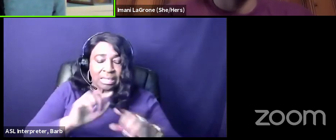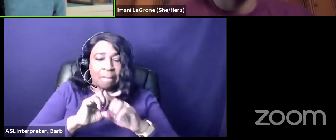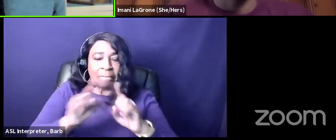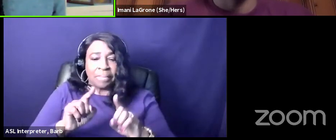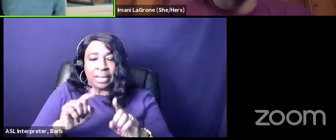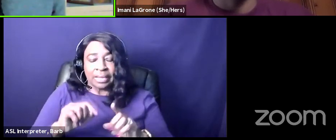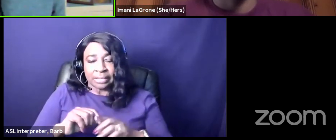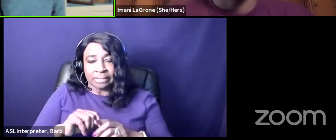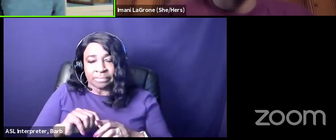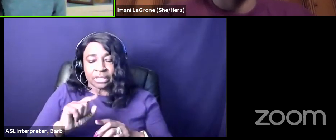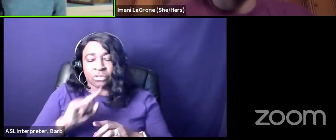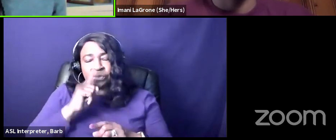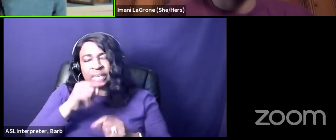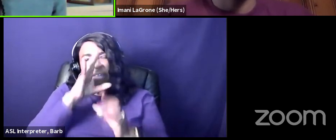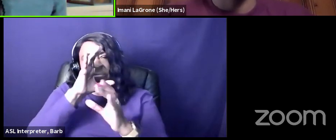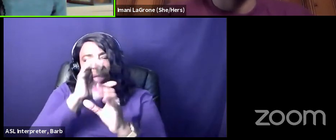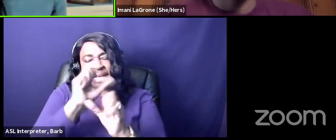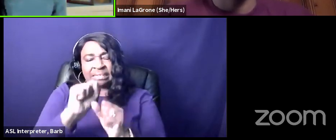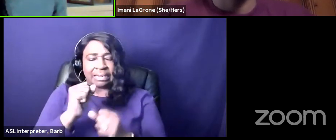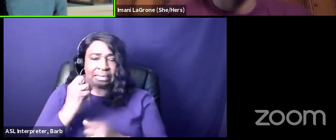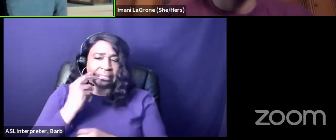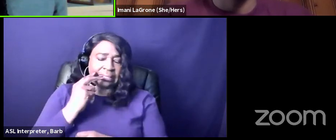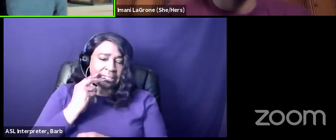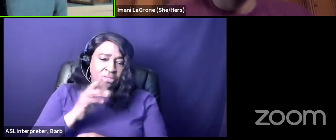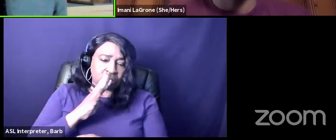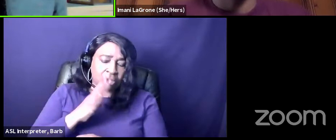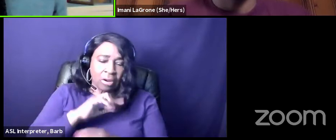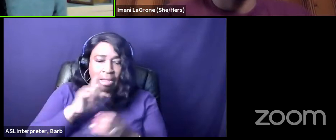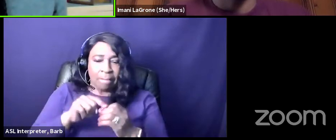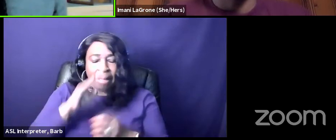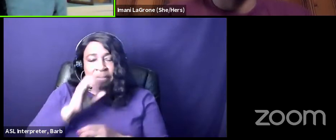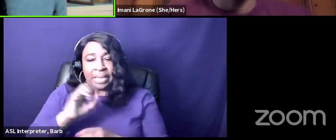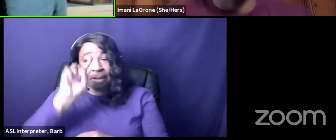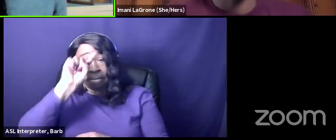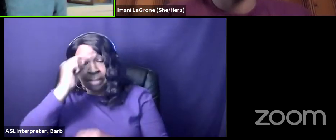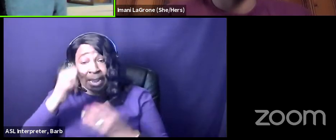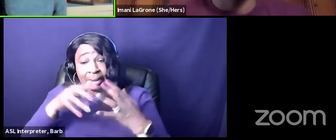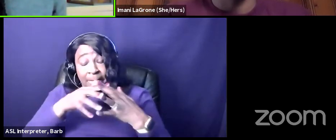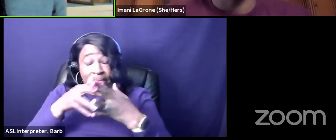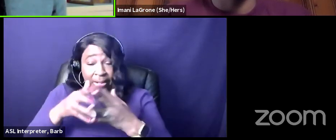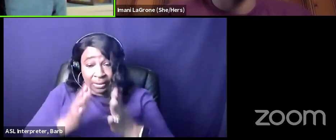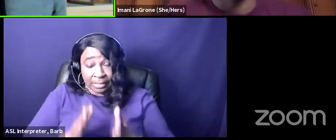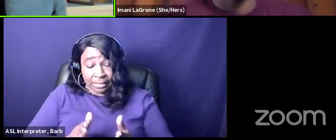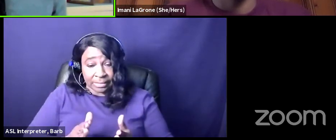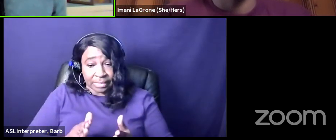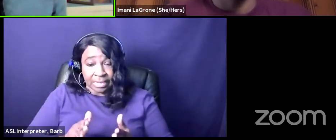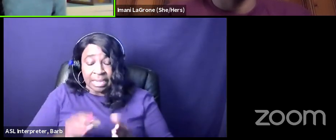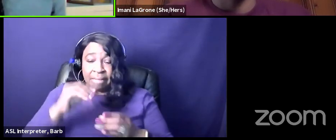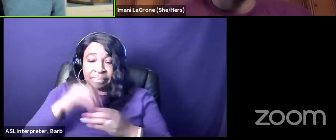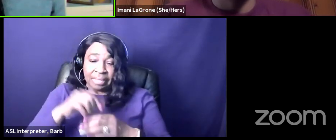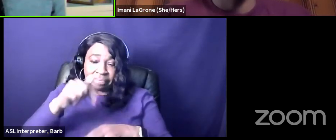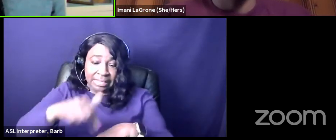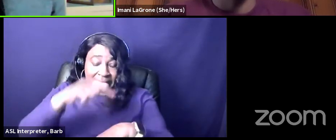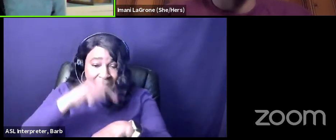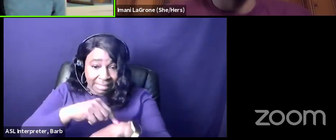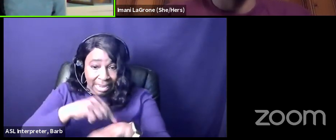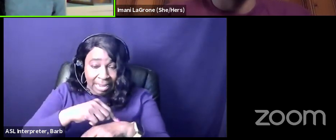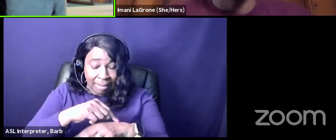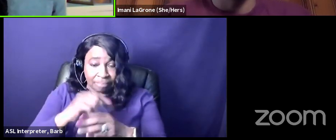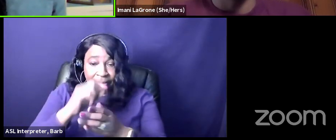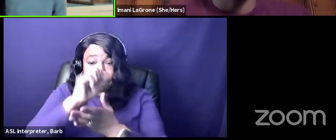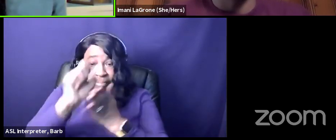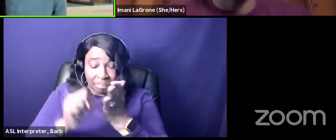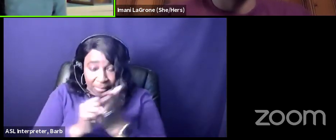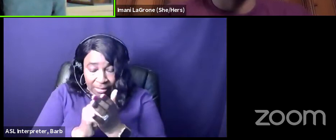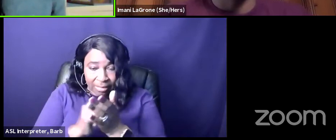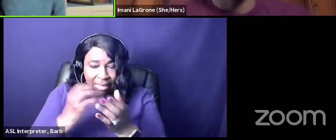fascinating to you talk about being black american in this time period because a lot of